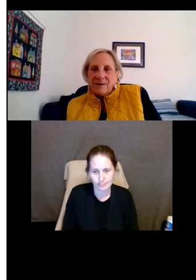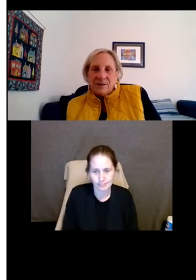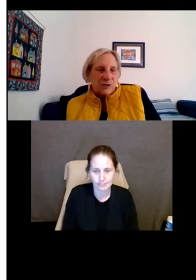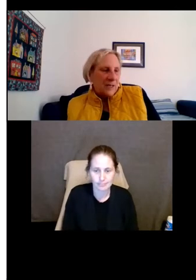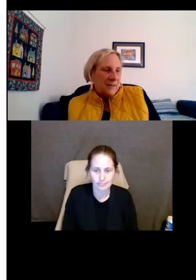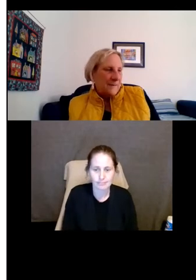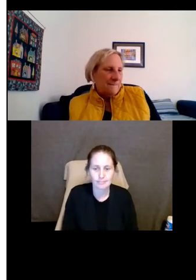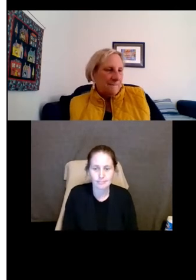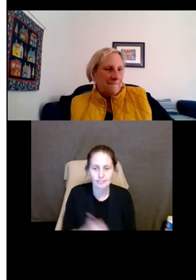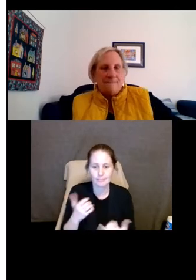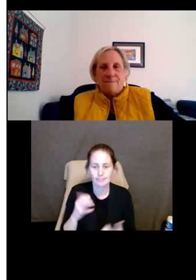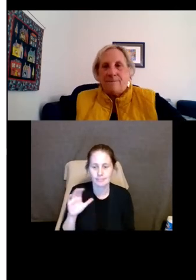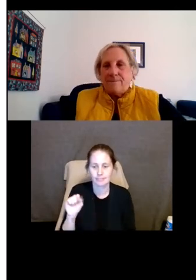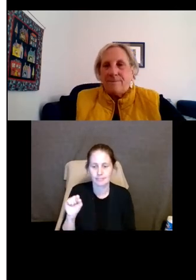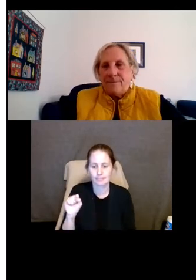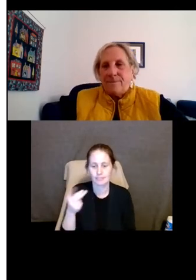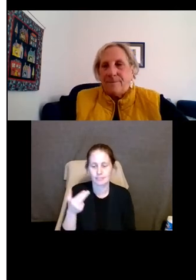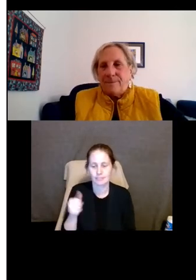Back to Kashana.